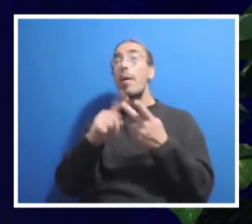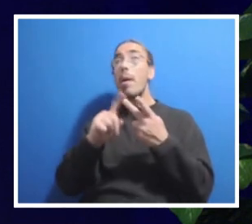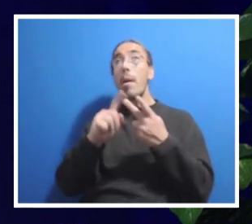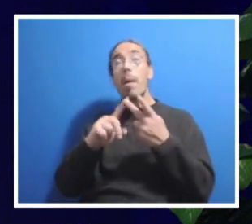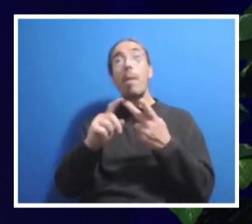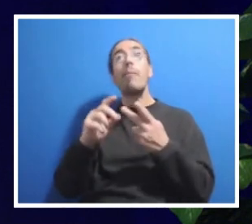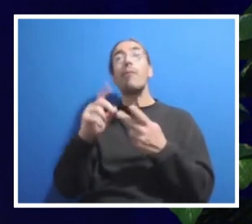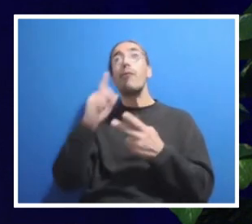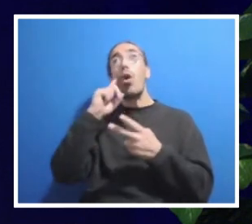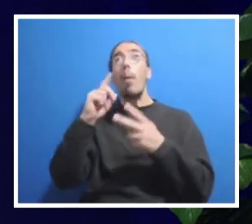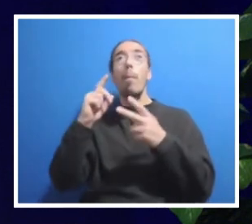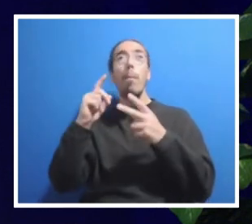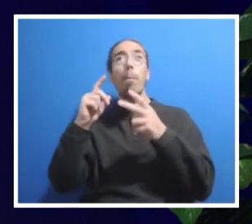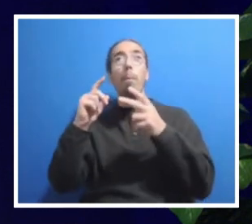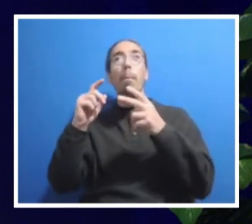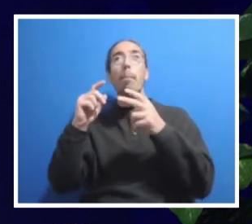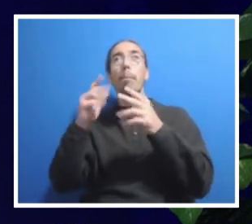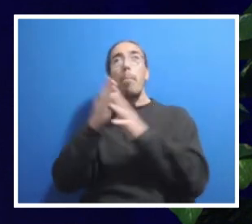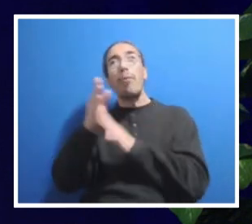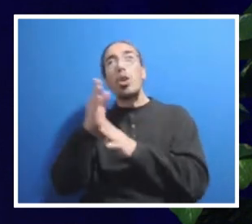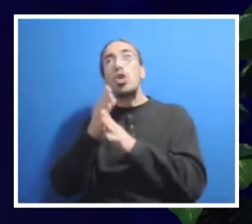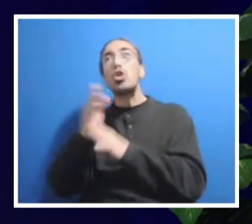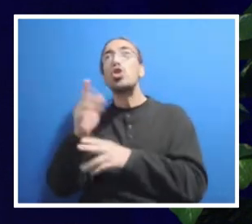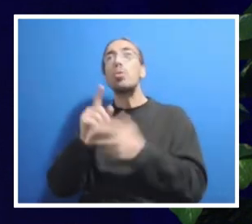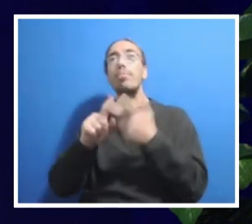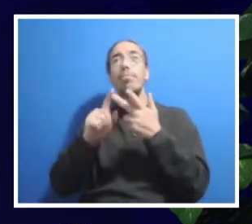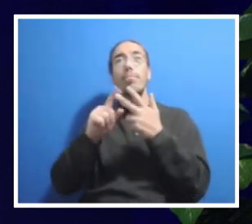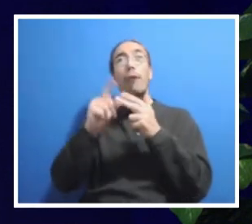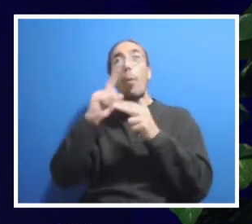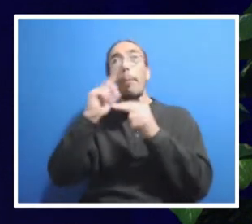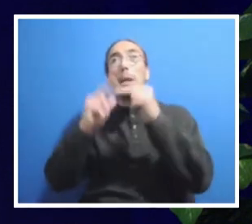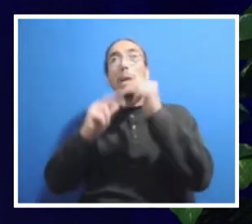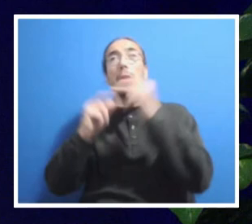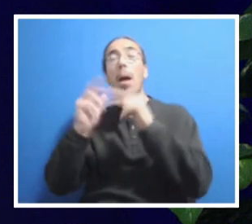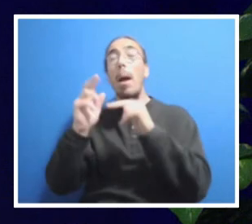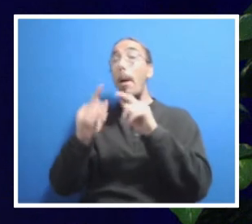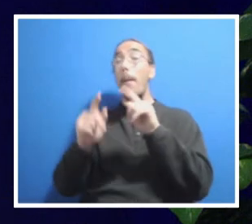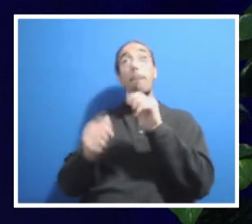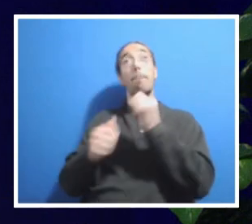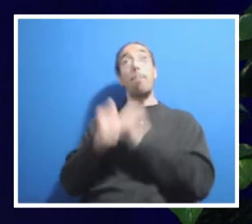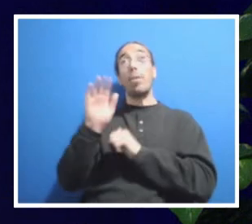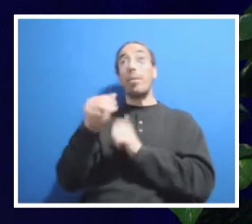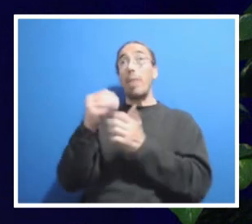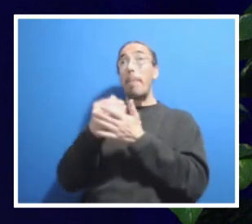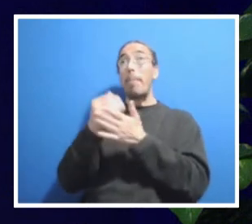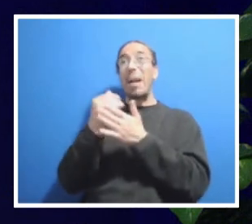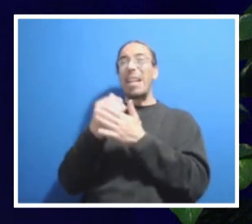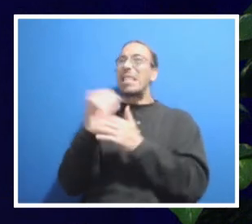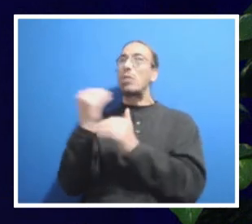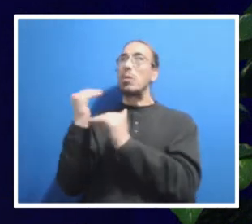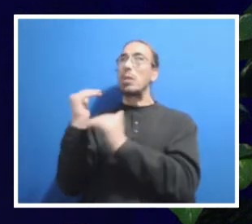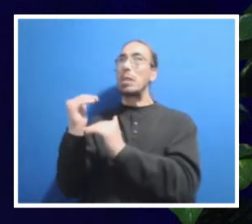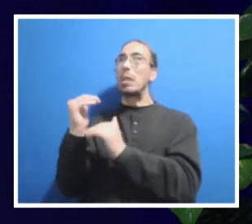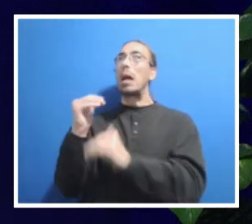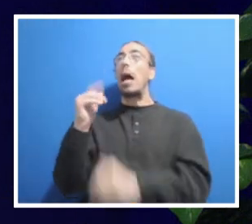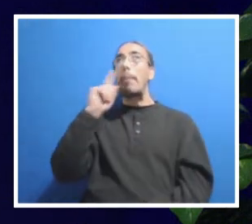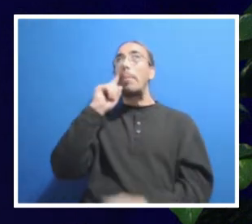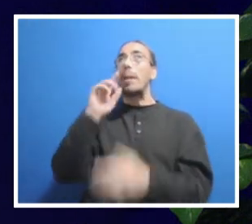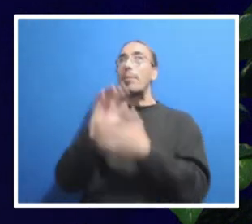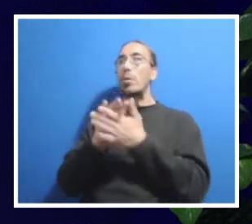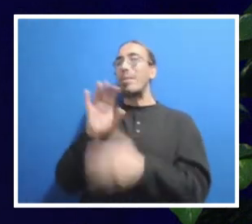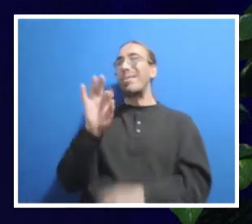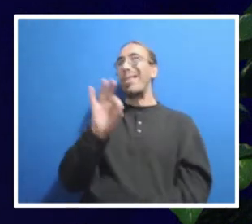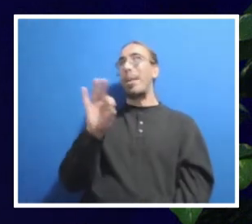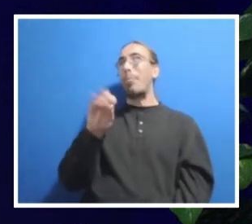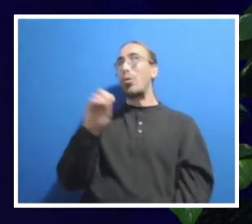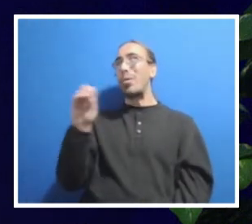buildings. But having most of that campaign go to restricted gifts, again, was 99%. It doesn't really